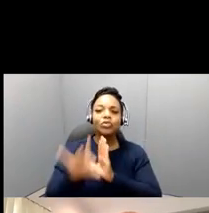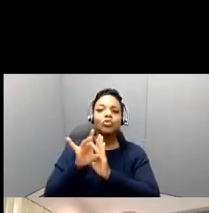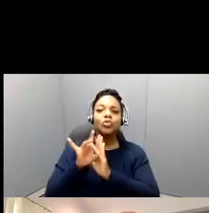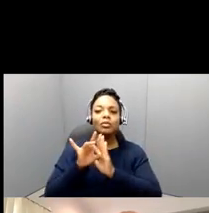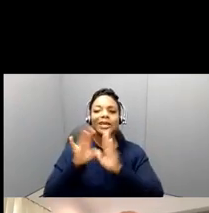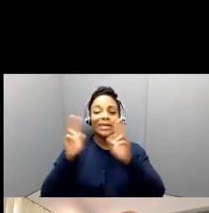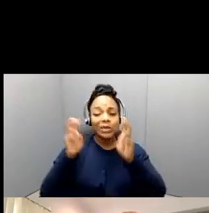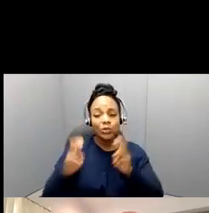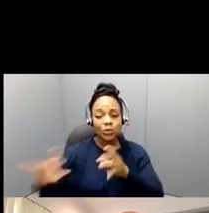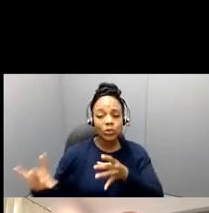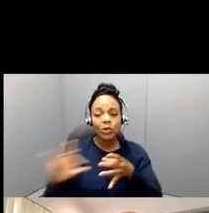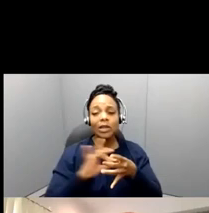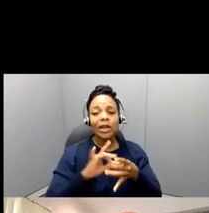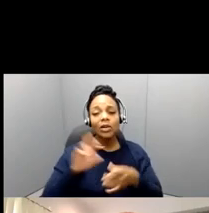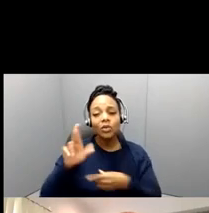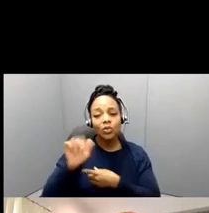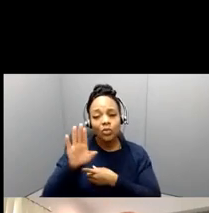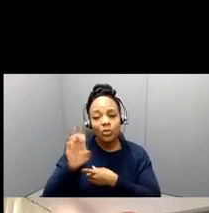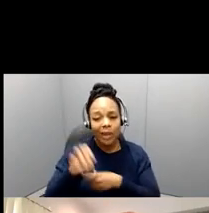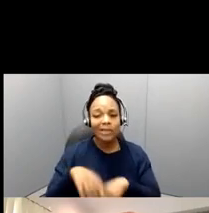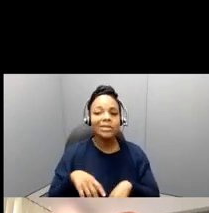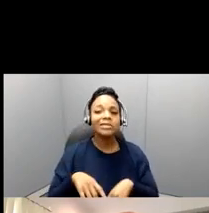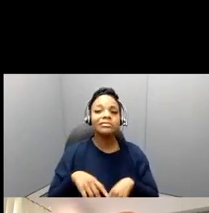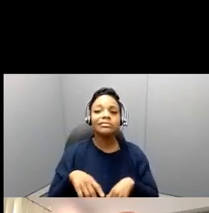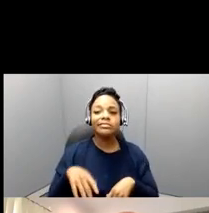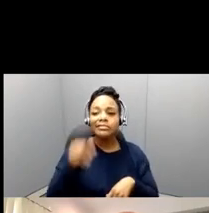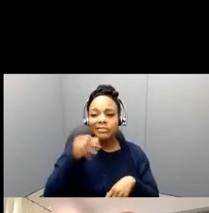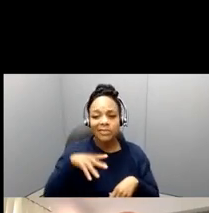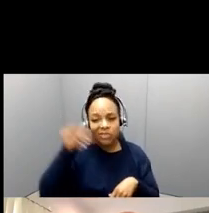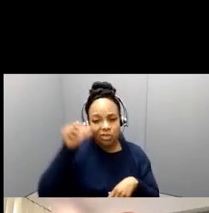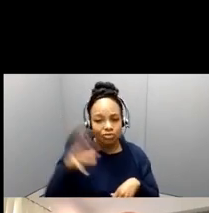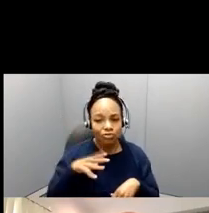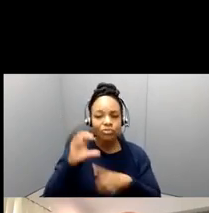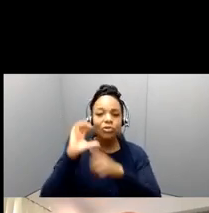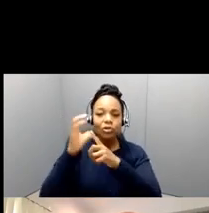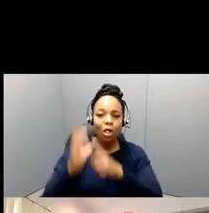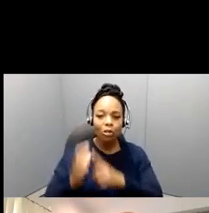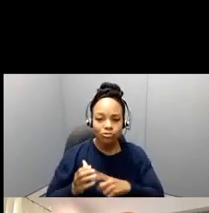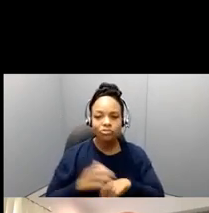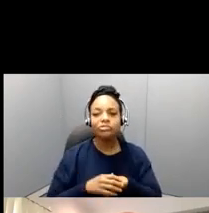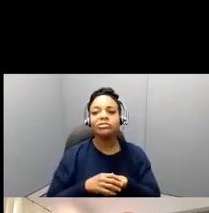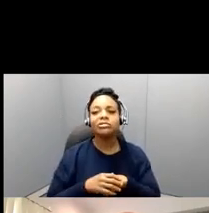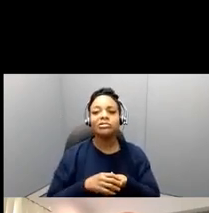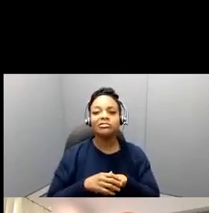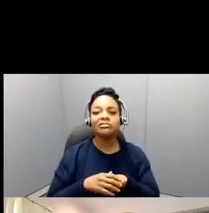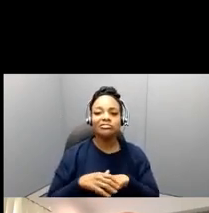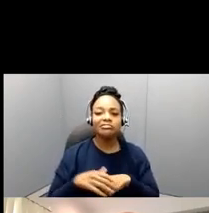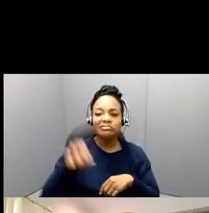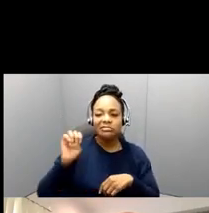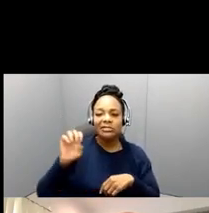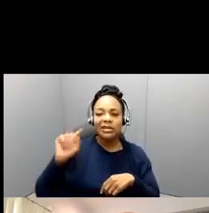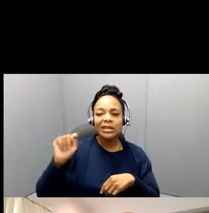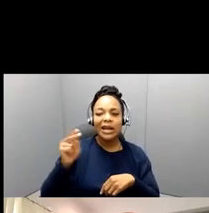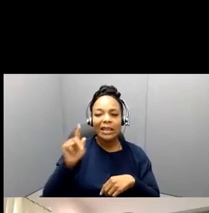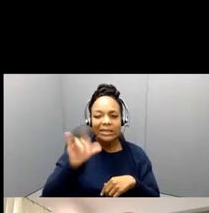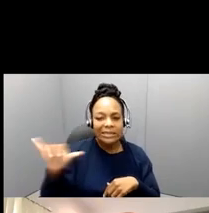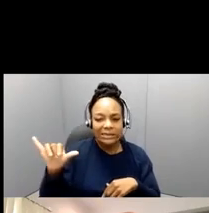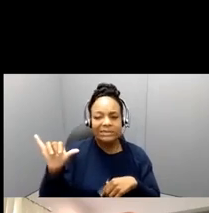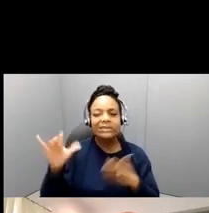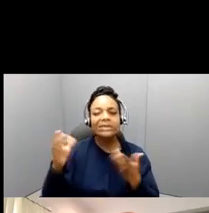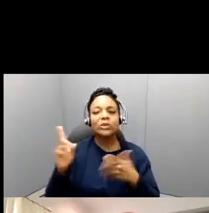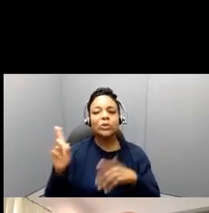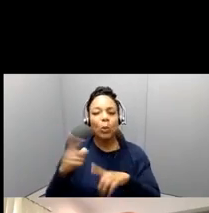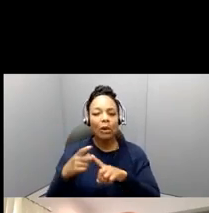culture, ethnicity, things of that in nature. Also that there's, you we can see even when there's the